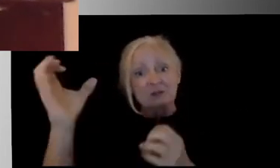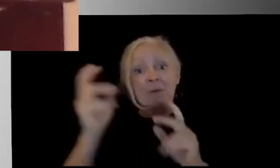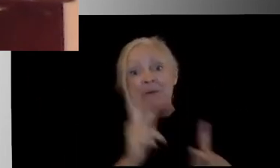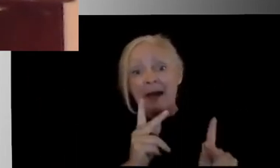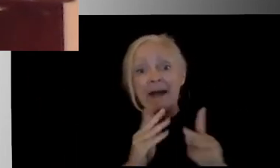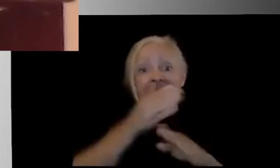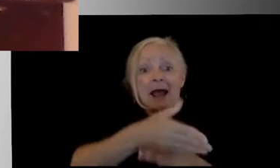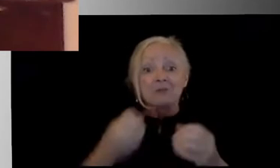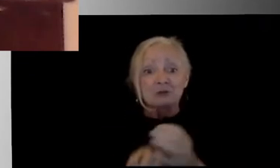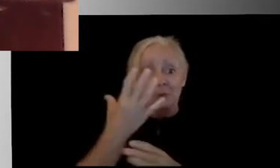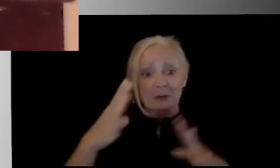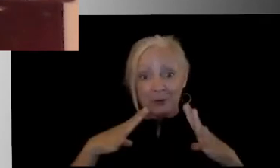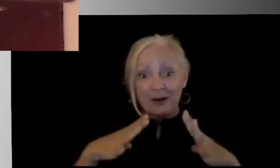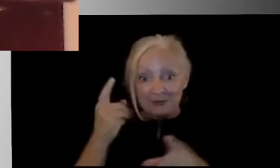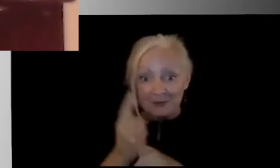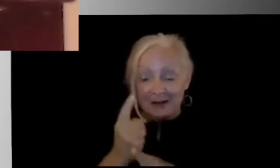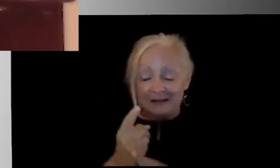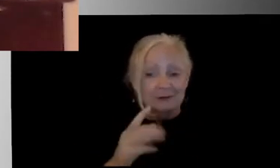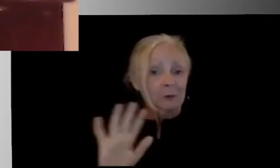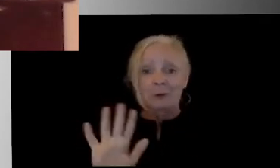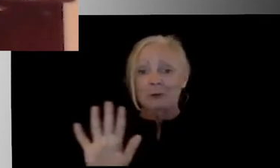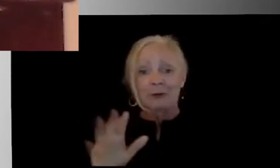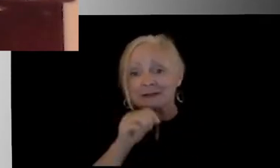and finishing out the year strong, and we know that